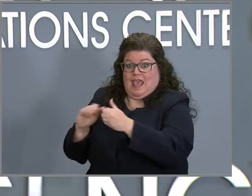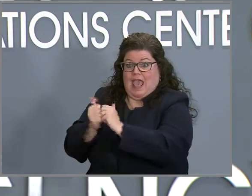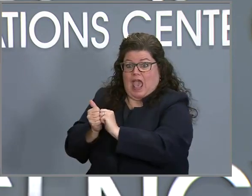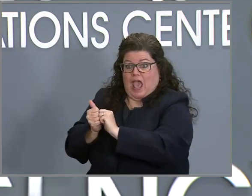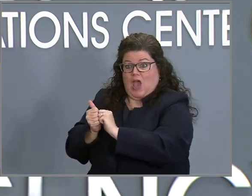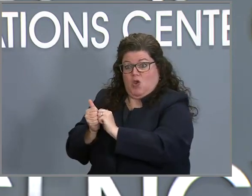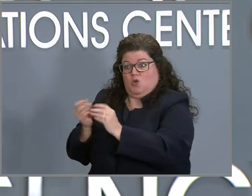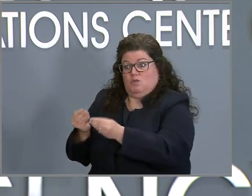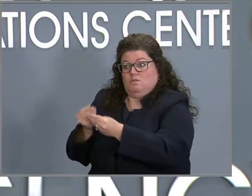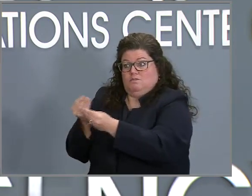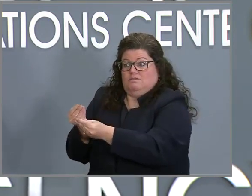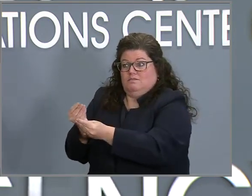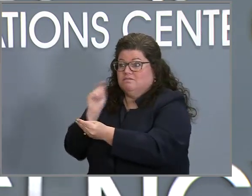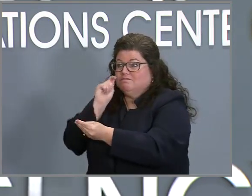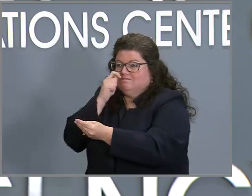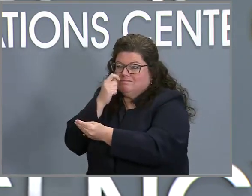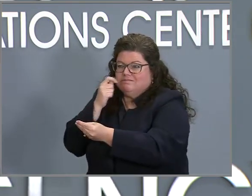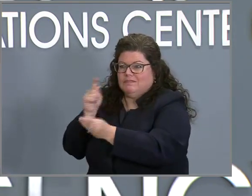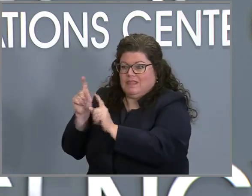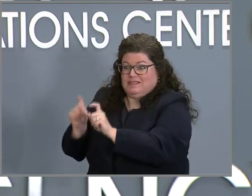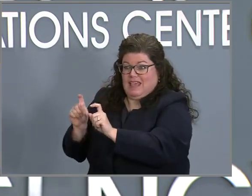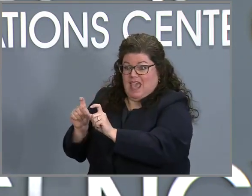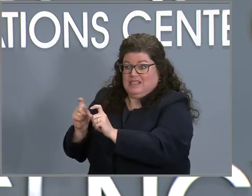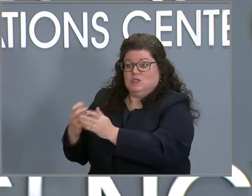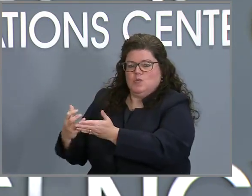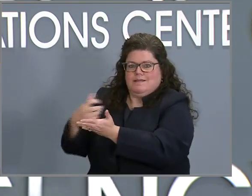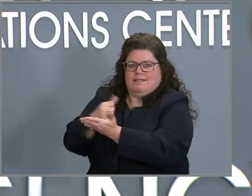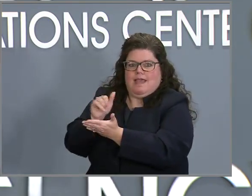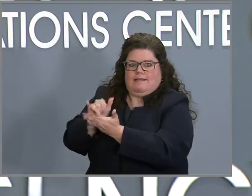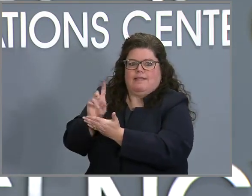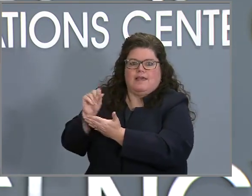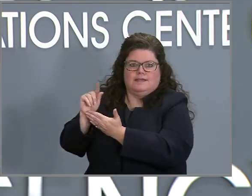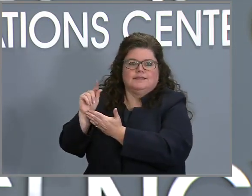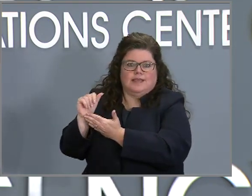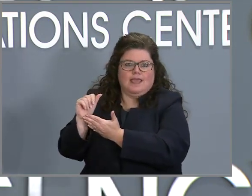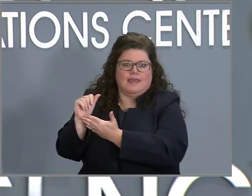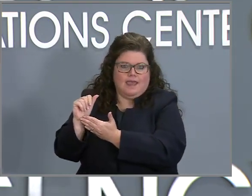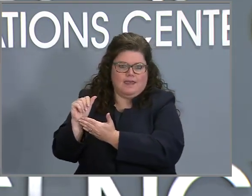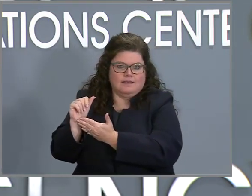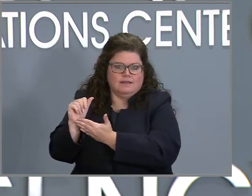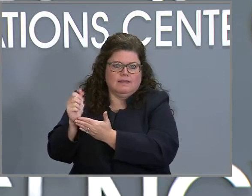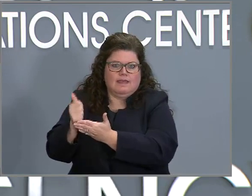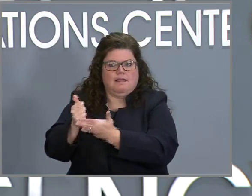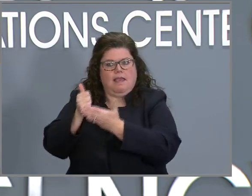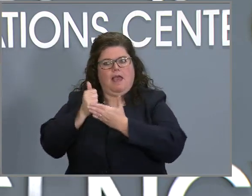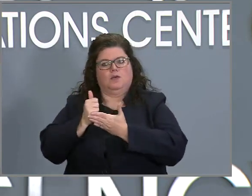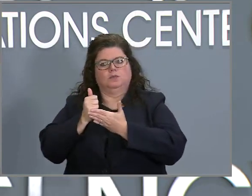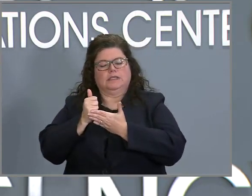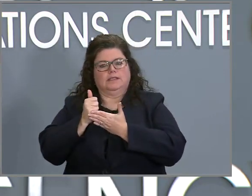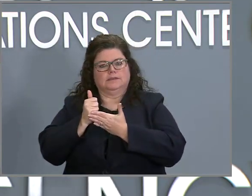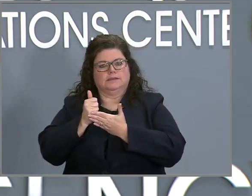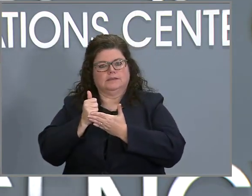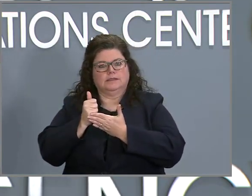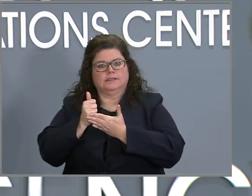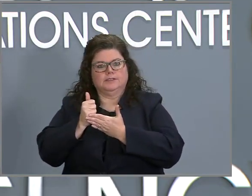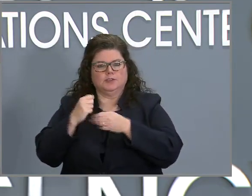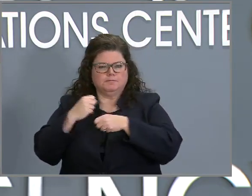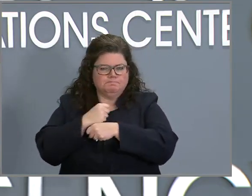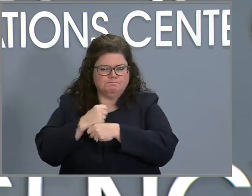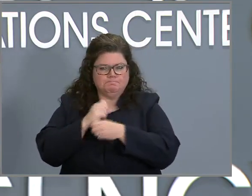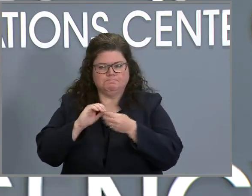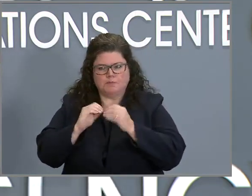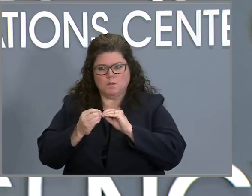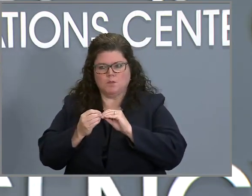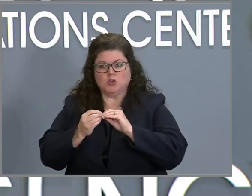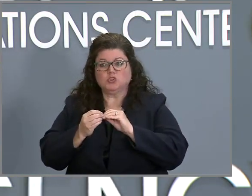tests and, as the governor mentioned, can collect the data necessary that's meaning for us, for us to take action, we are getting some of